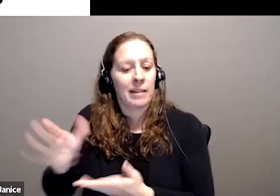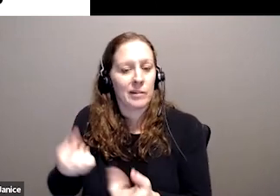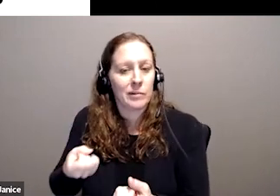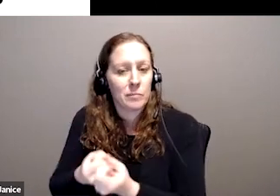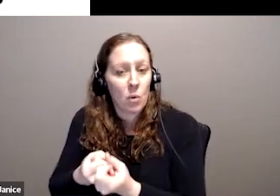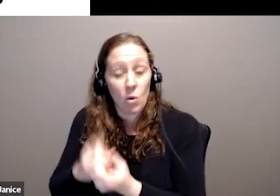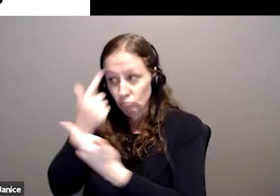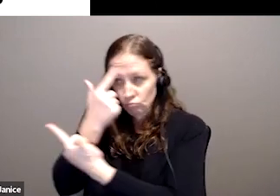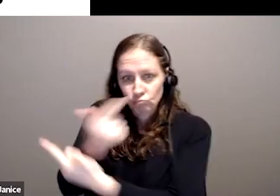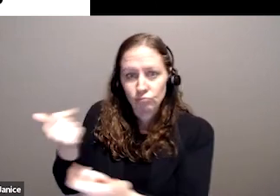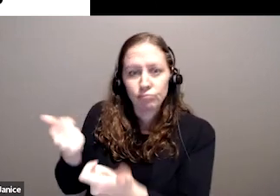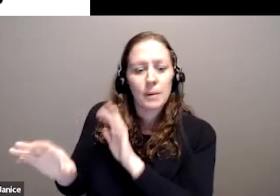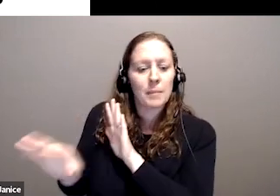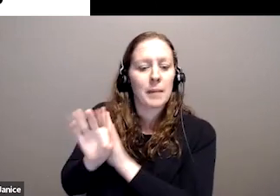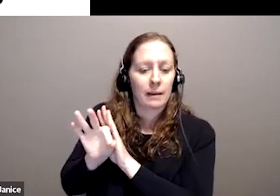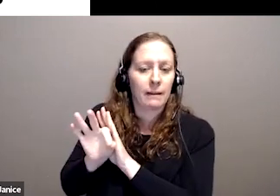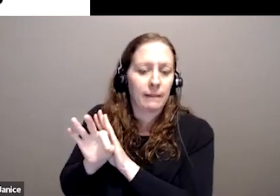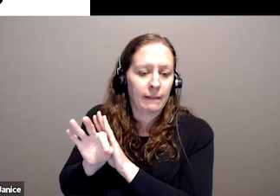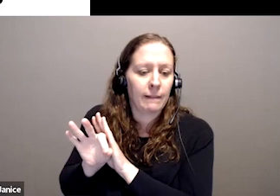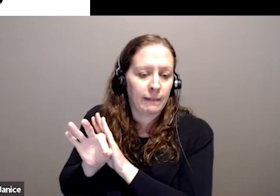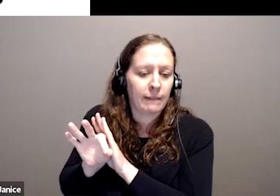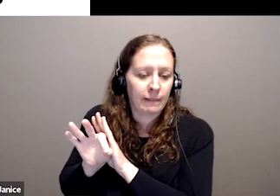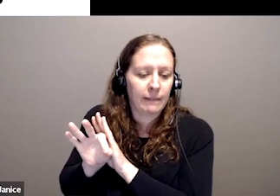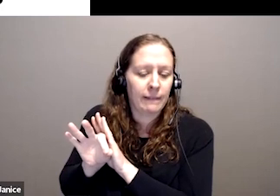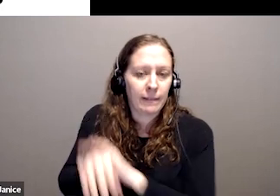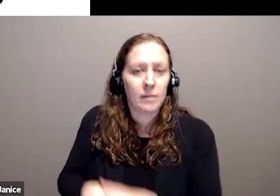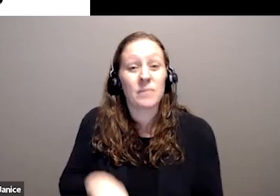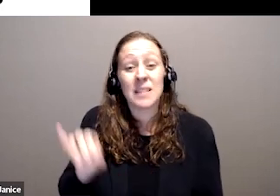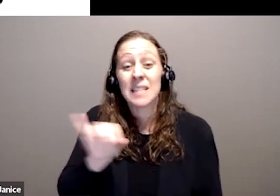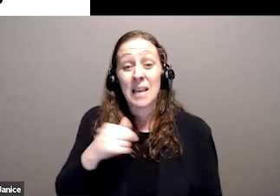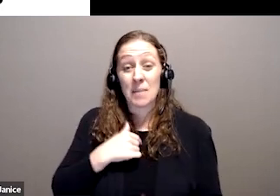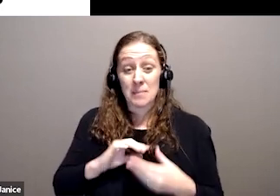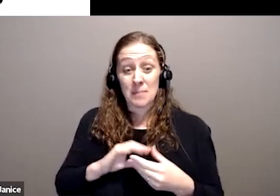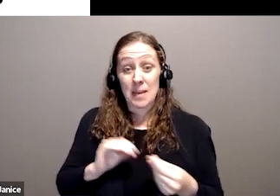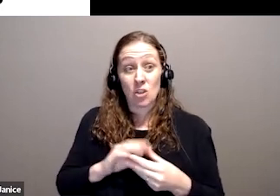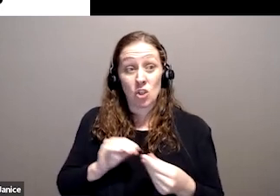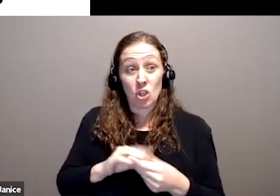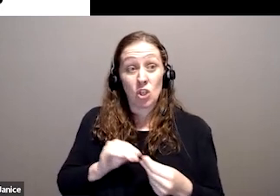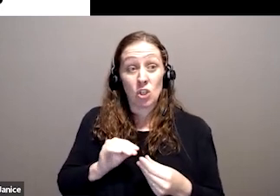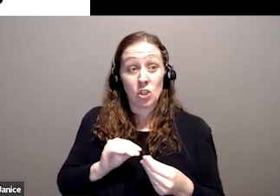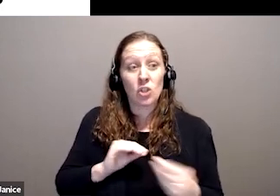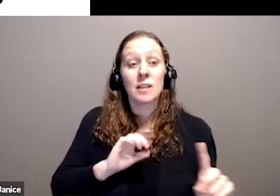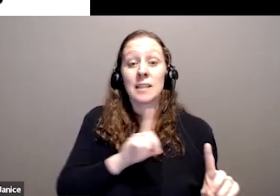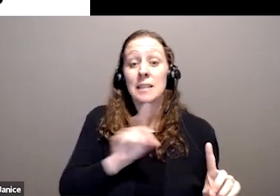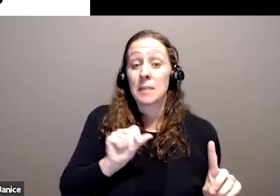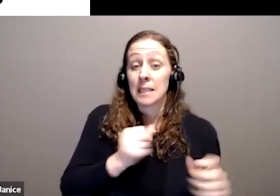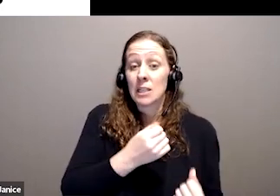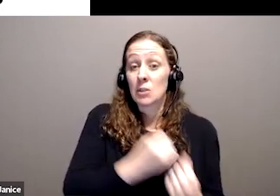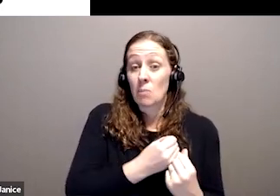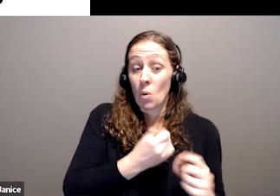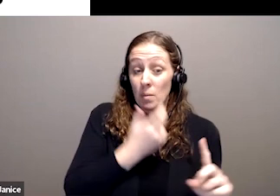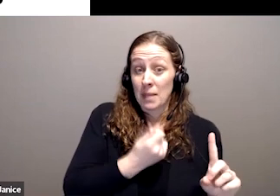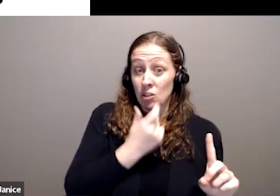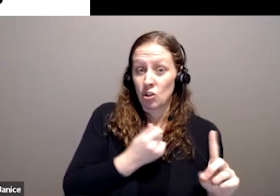are free to choose. And as I've mentioned, it works alongside our disability support pension,